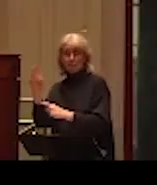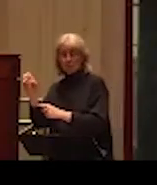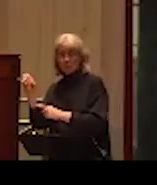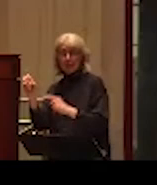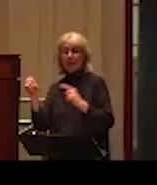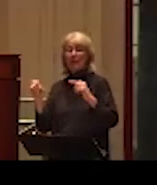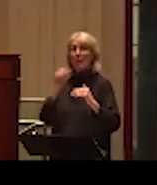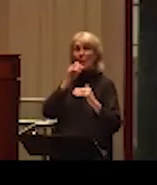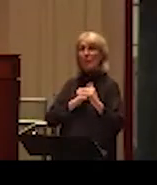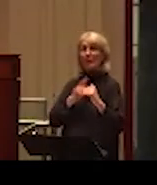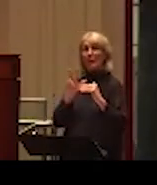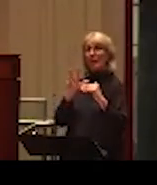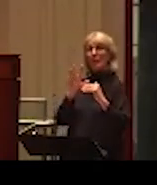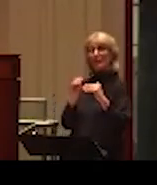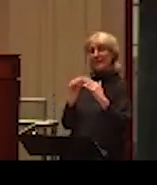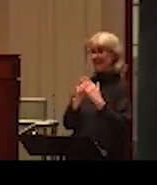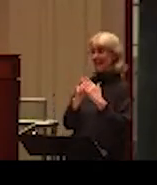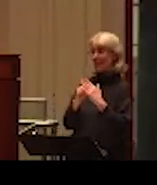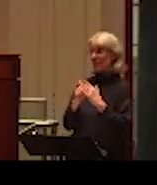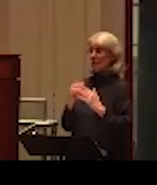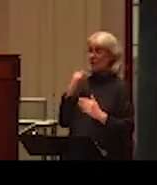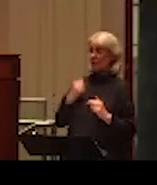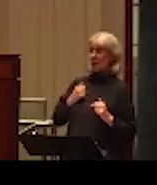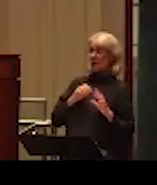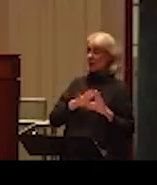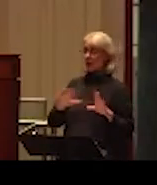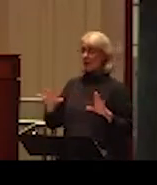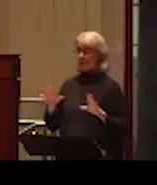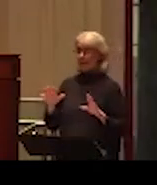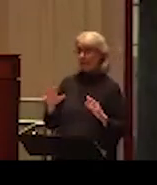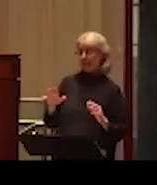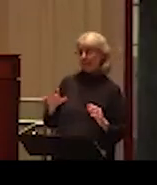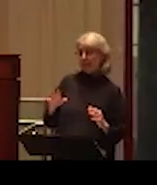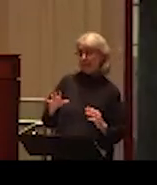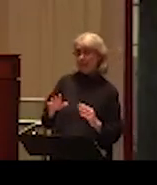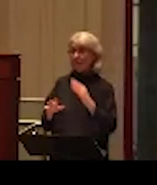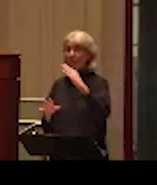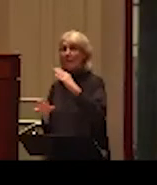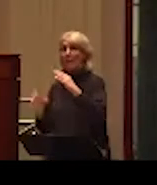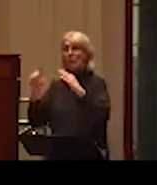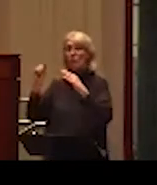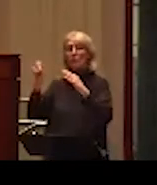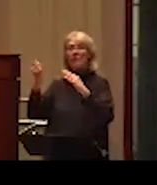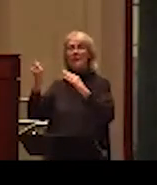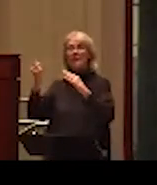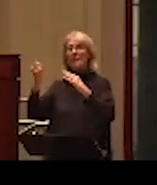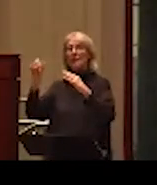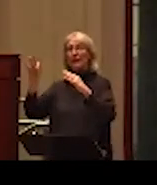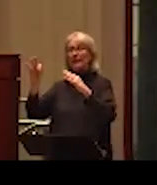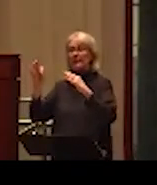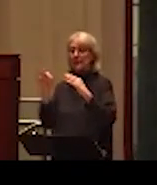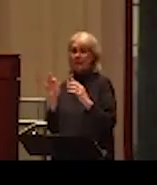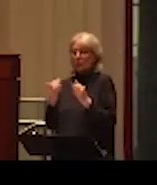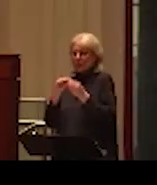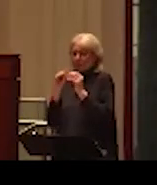,000 women in Canada. And then it reversed again in 2019. And I'm working right now with the data to analyze what's really happening.